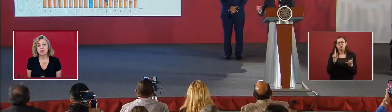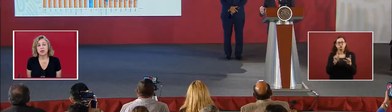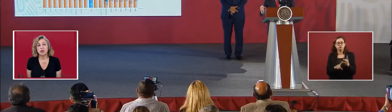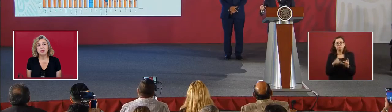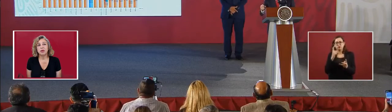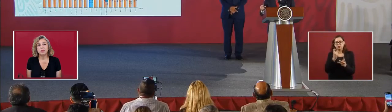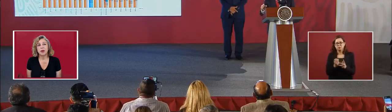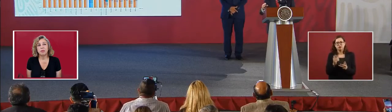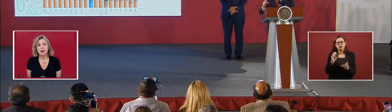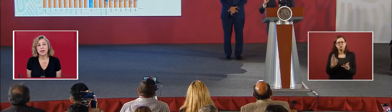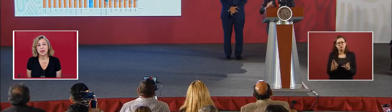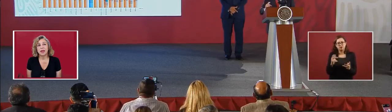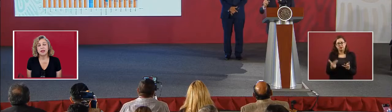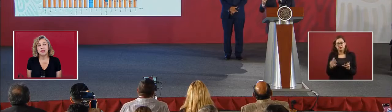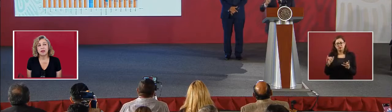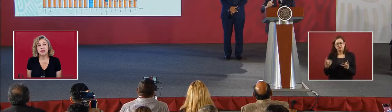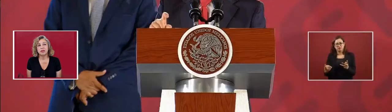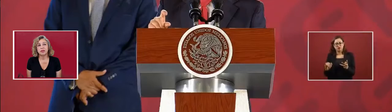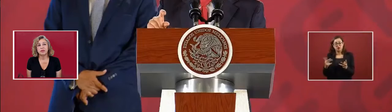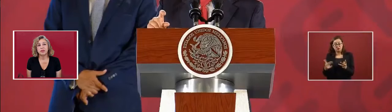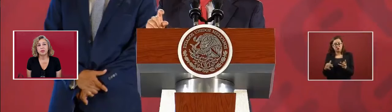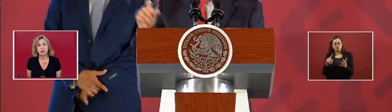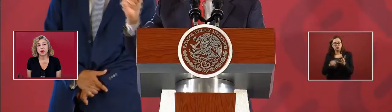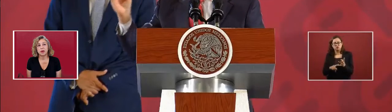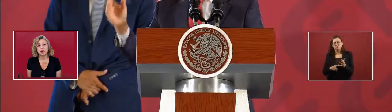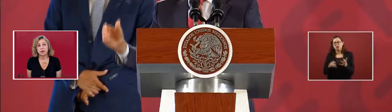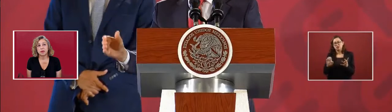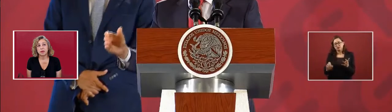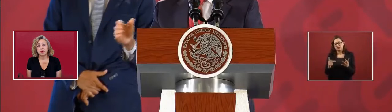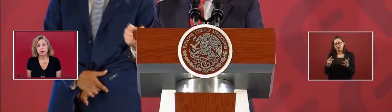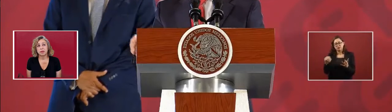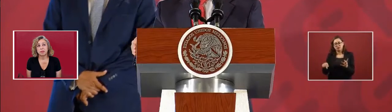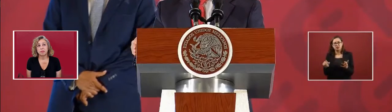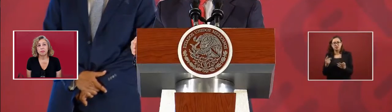So you compare by the end of the year to the first part.